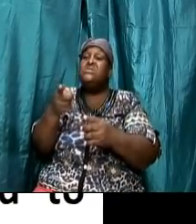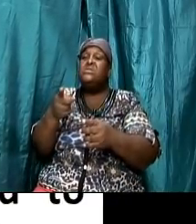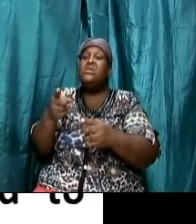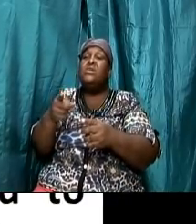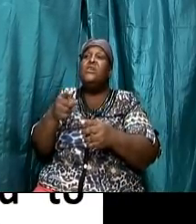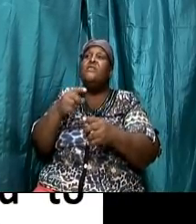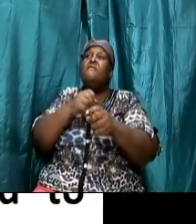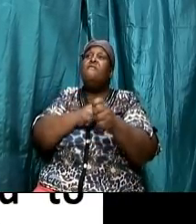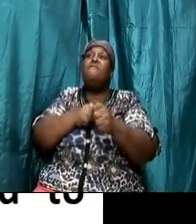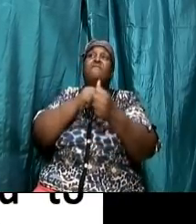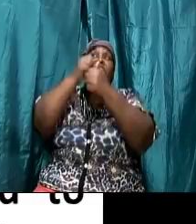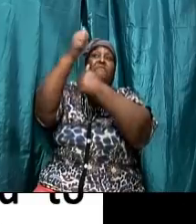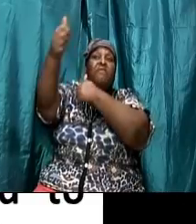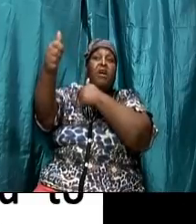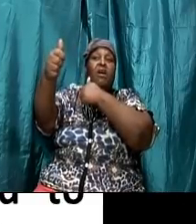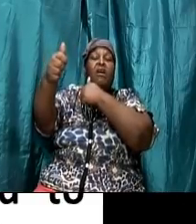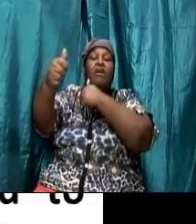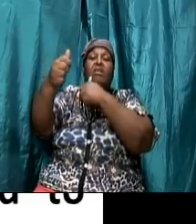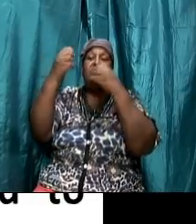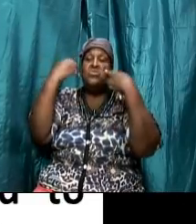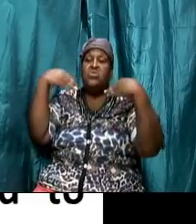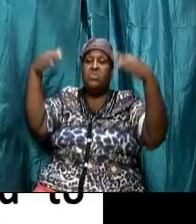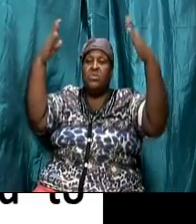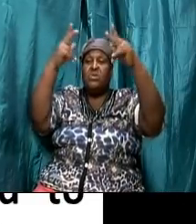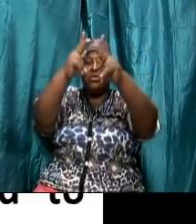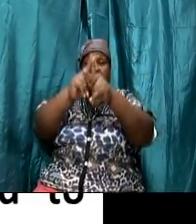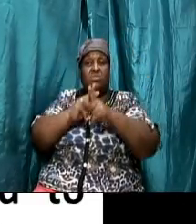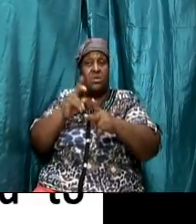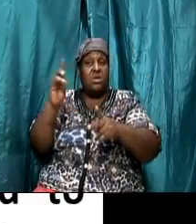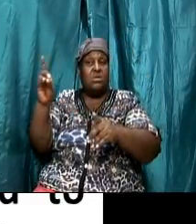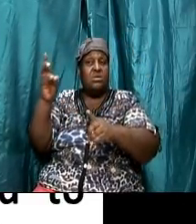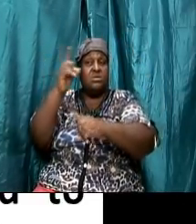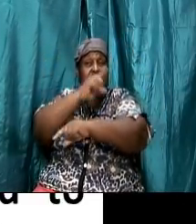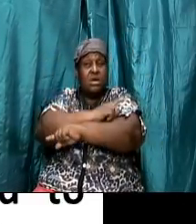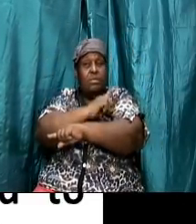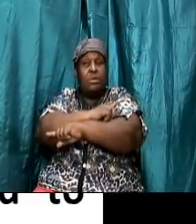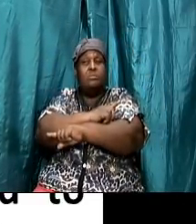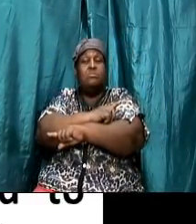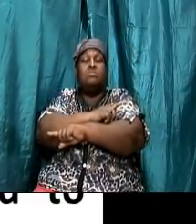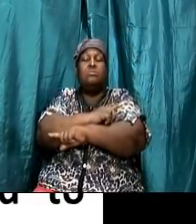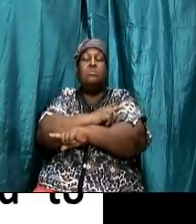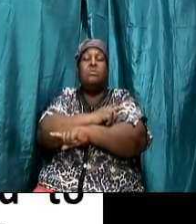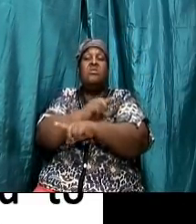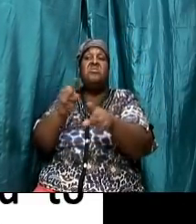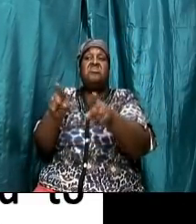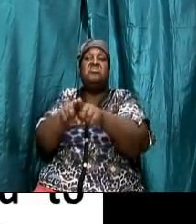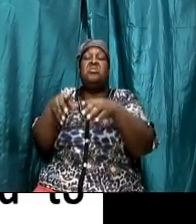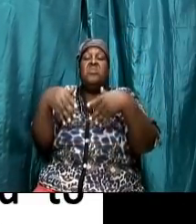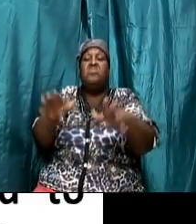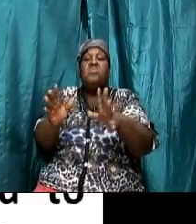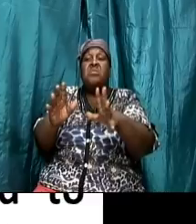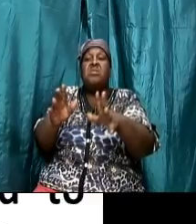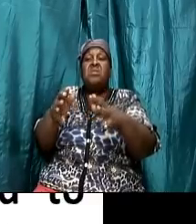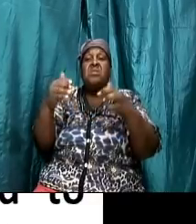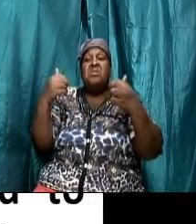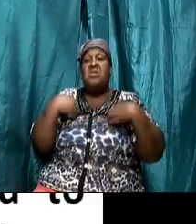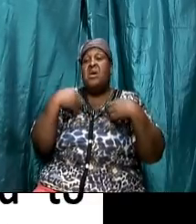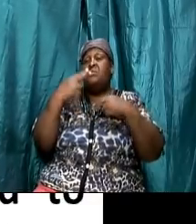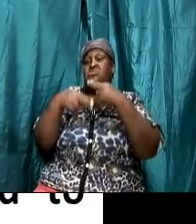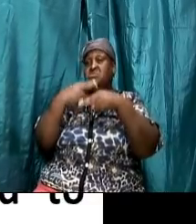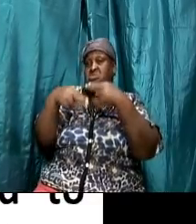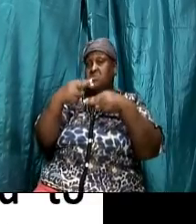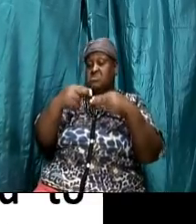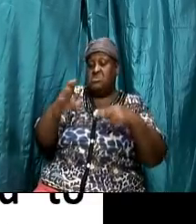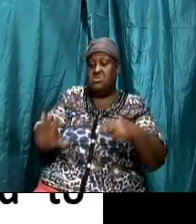superior to keeping the sabbath in the same way that they had to circumcise the child on the eighth day